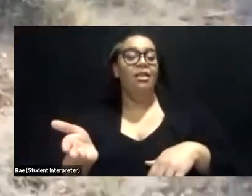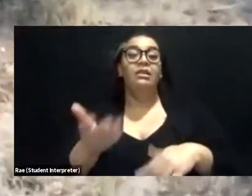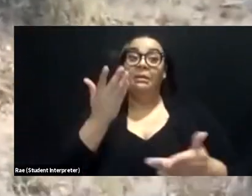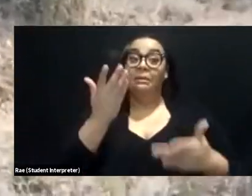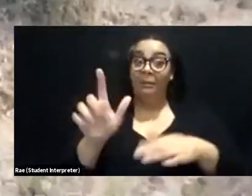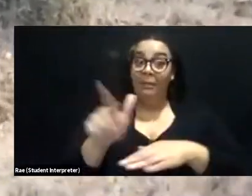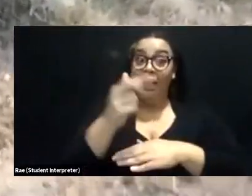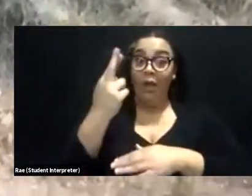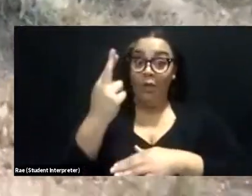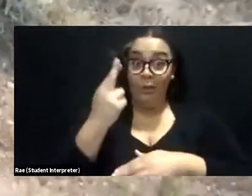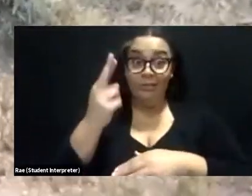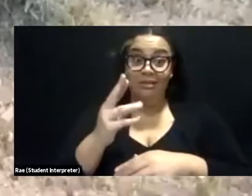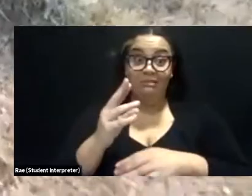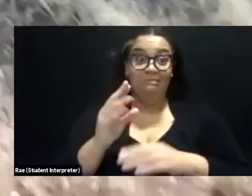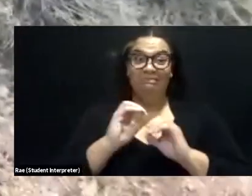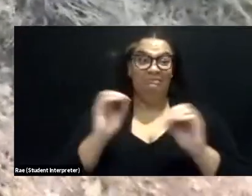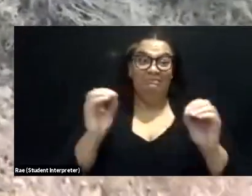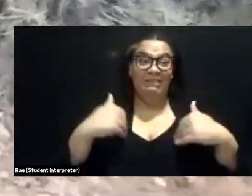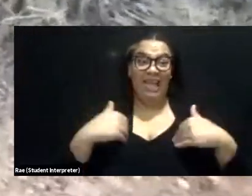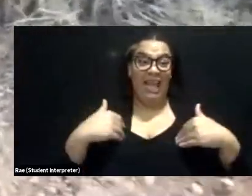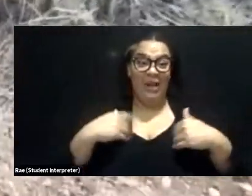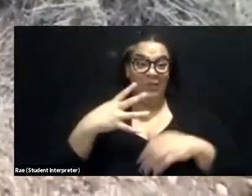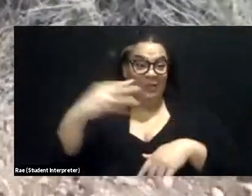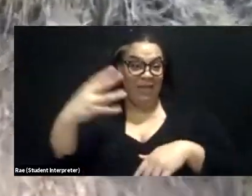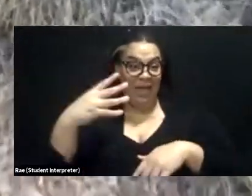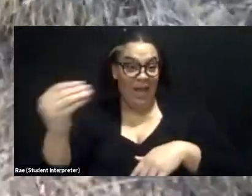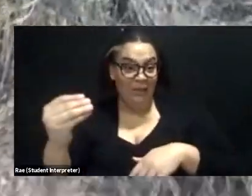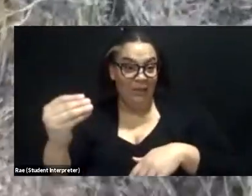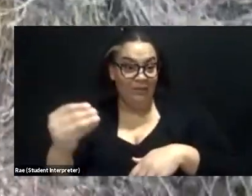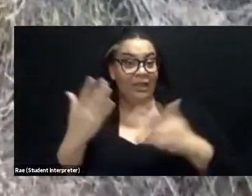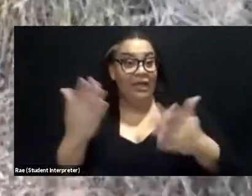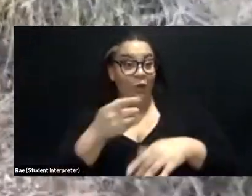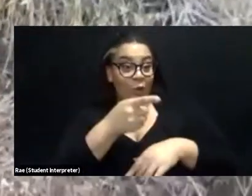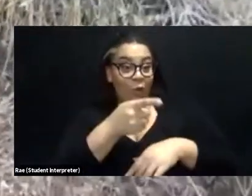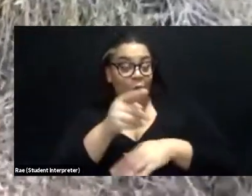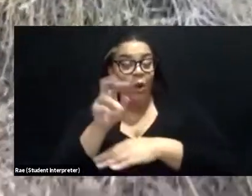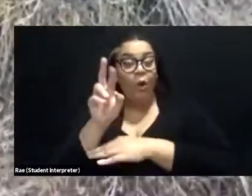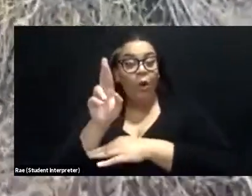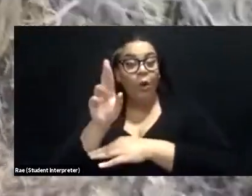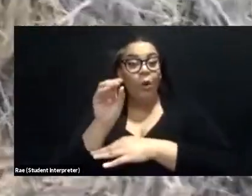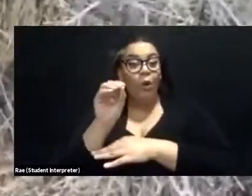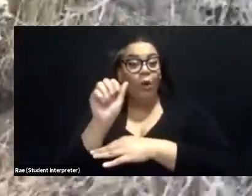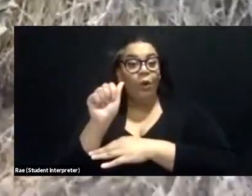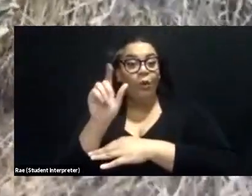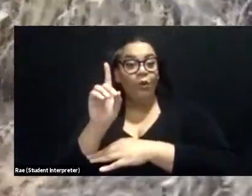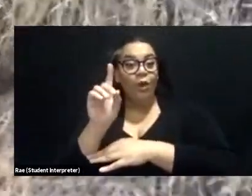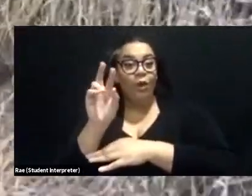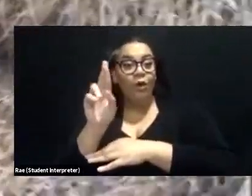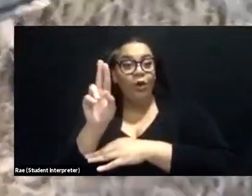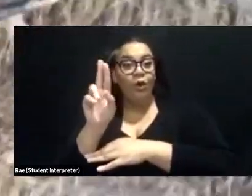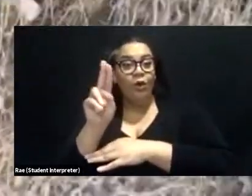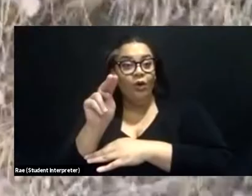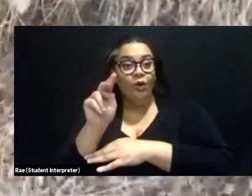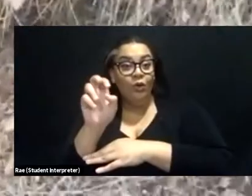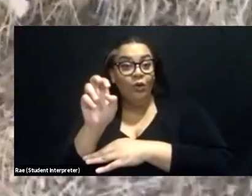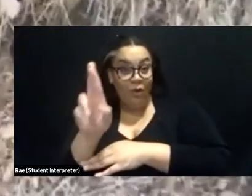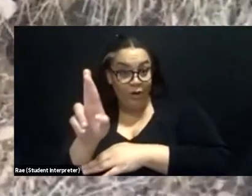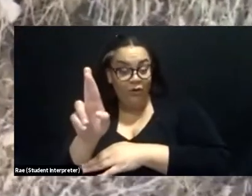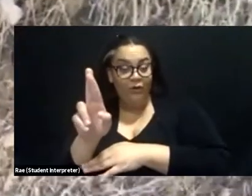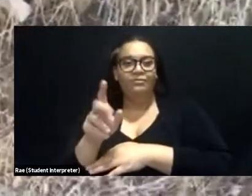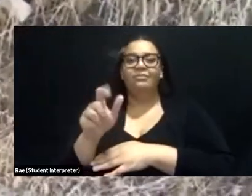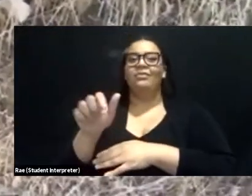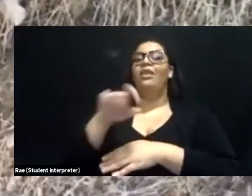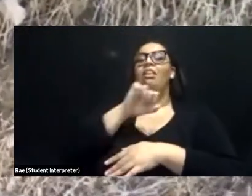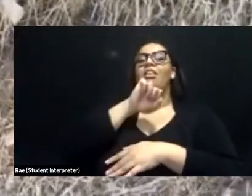over here. We have a road runner and road runners love to eat rattlesnakes.